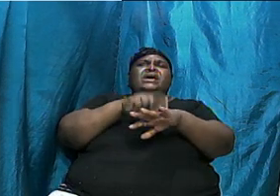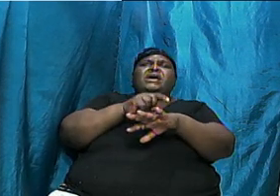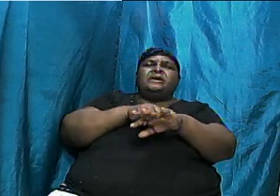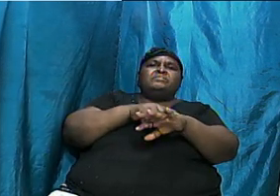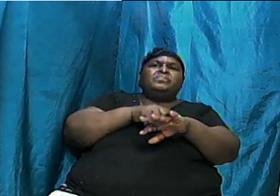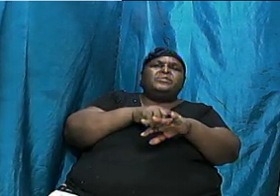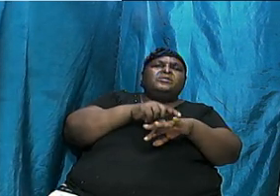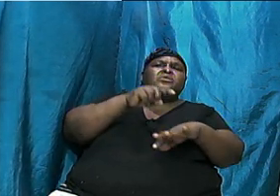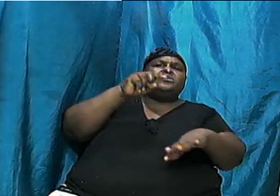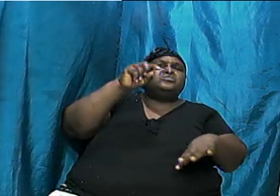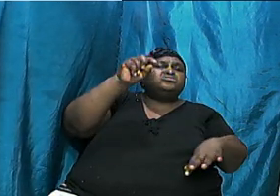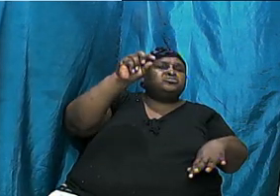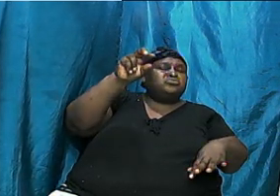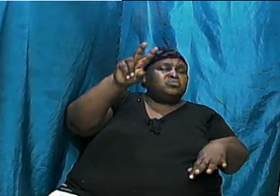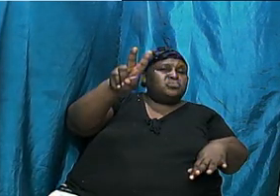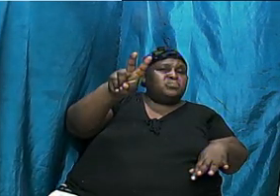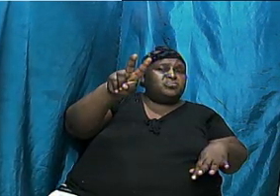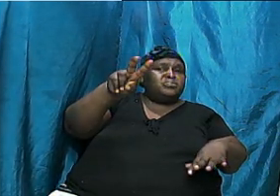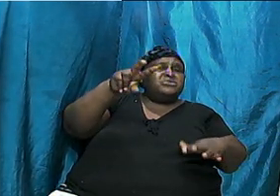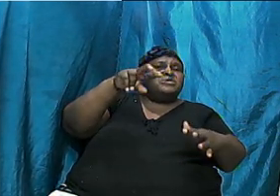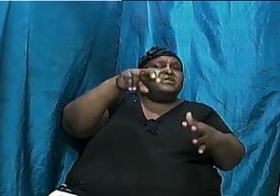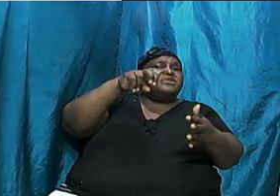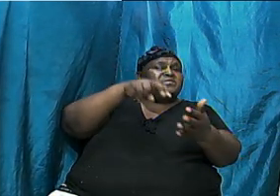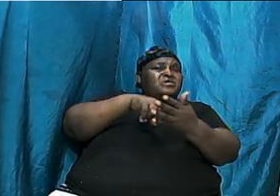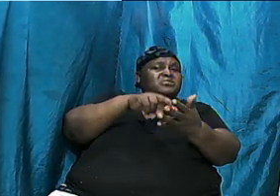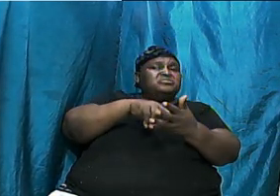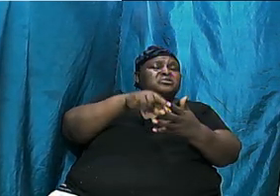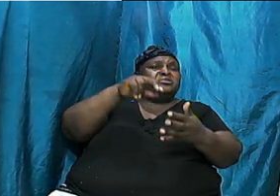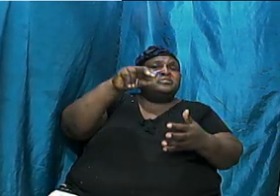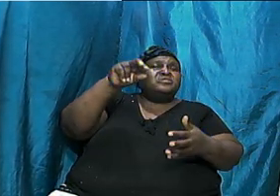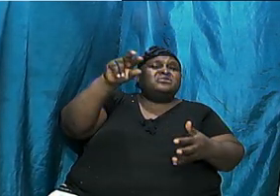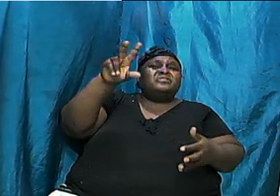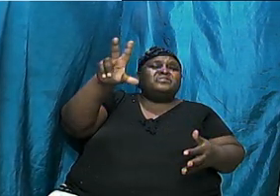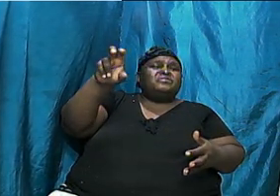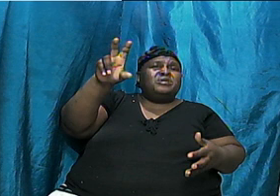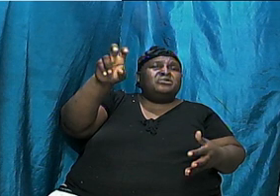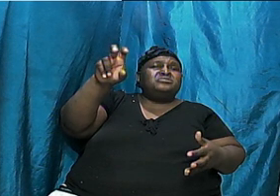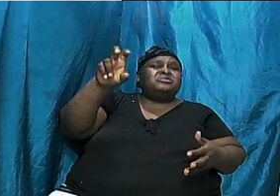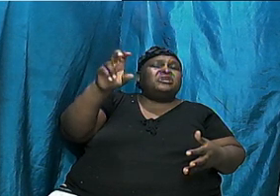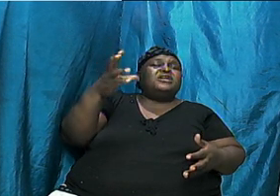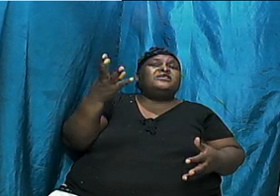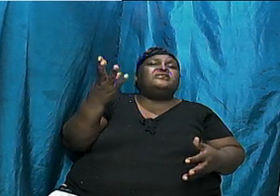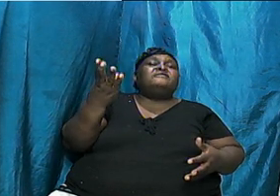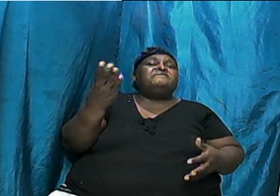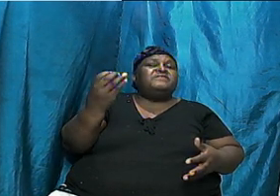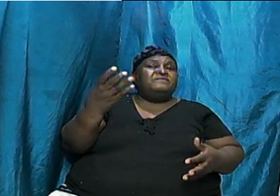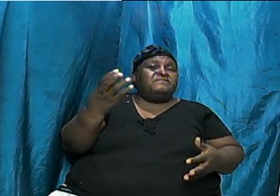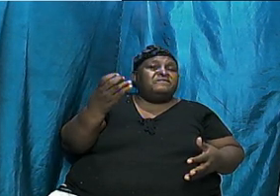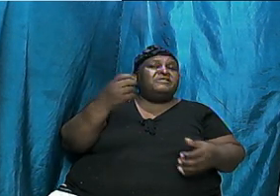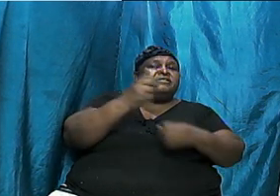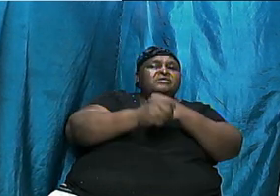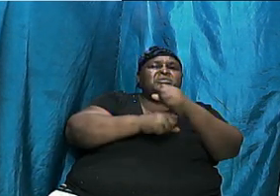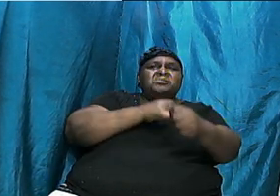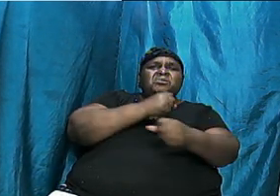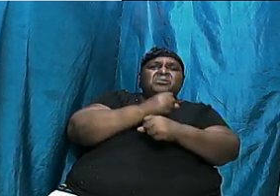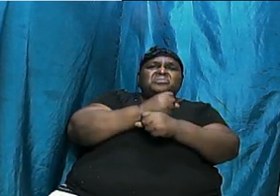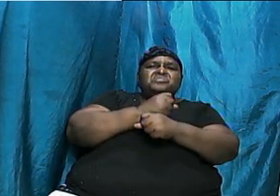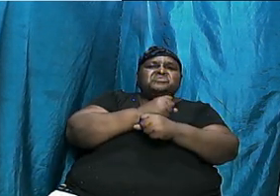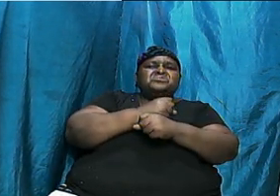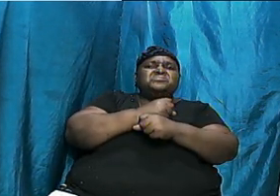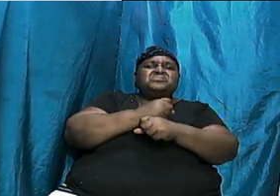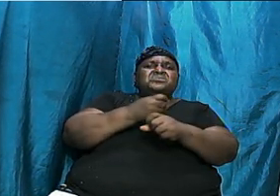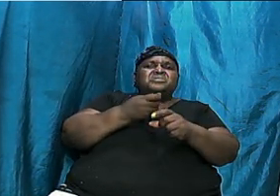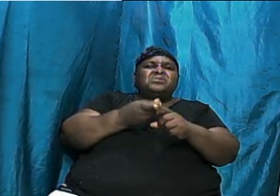,315 years. And this is according to a chronology that was put together